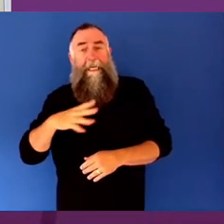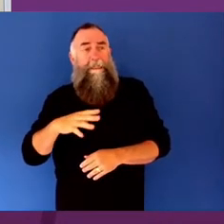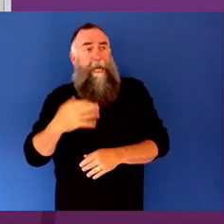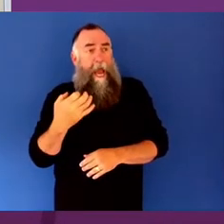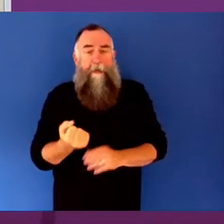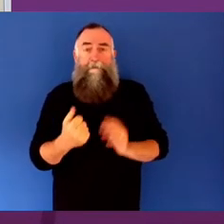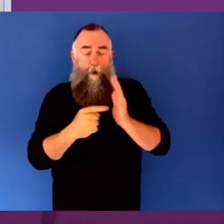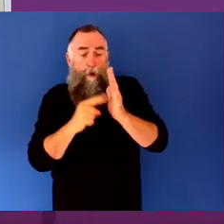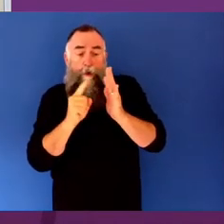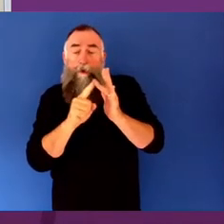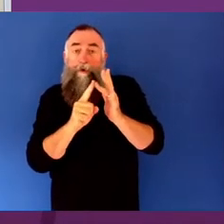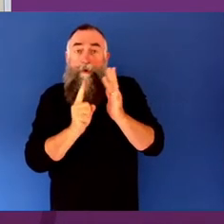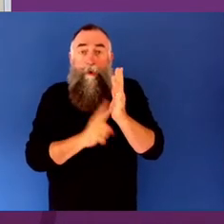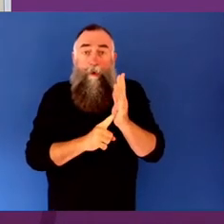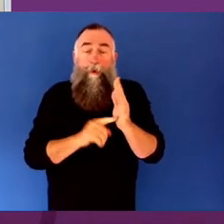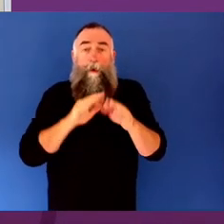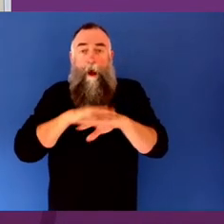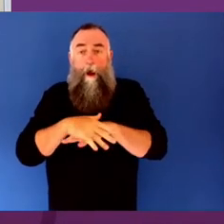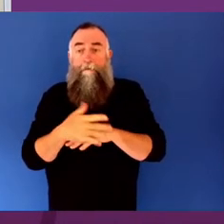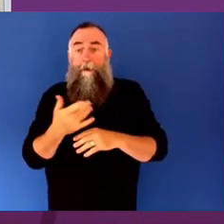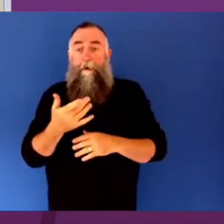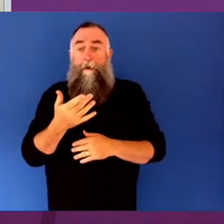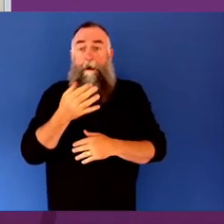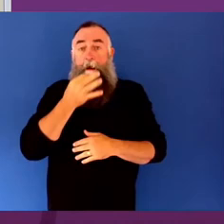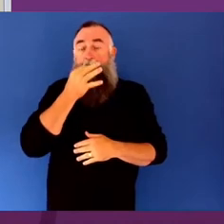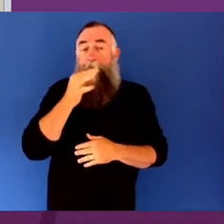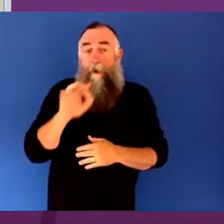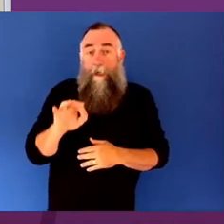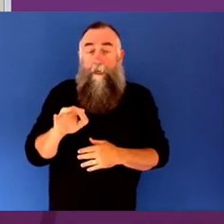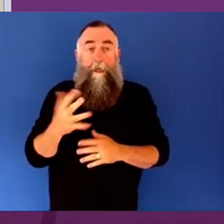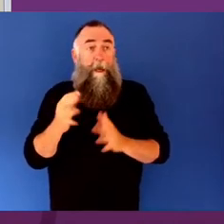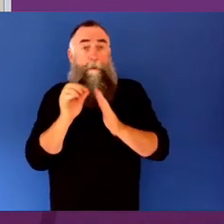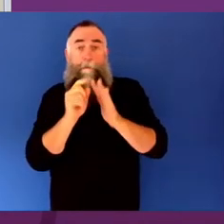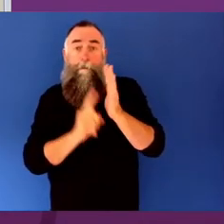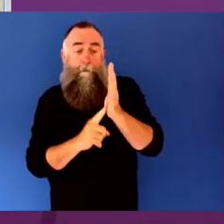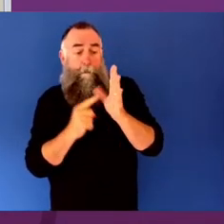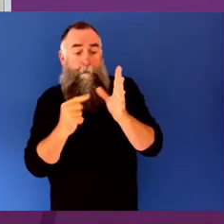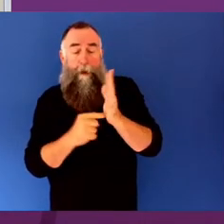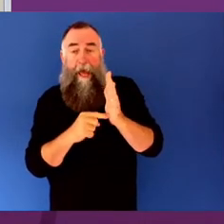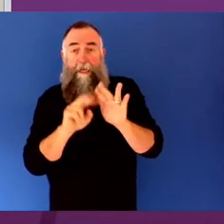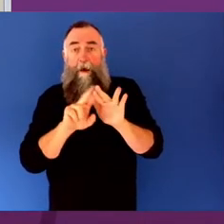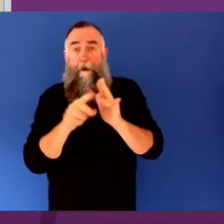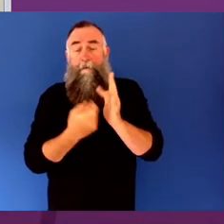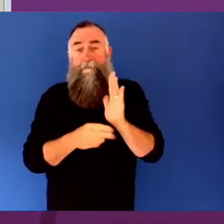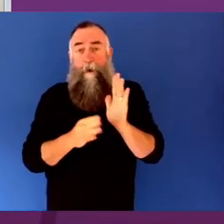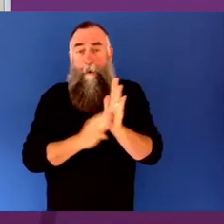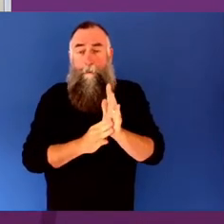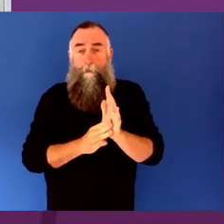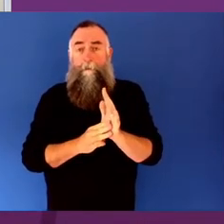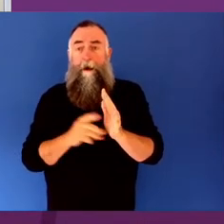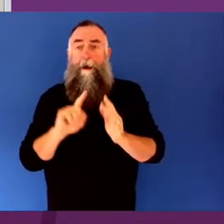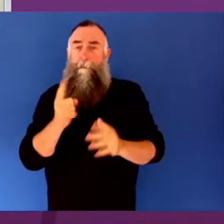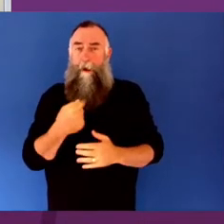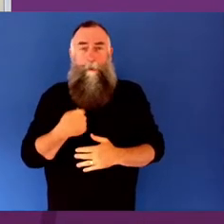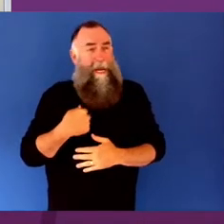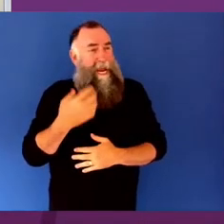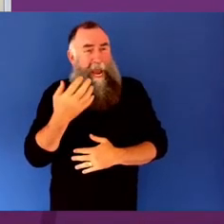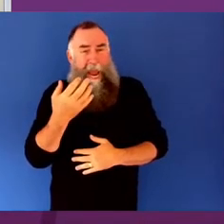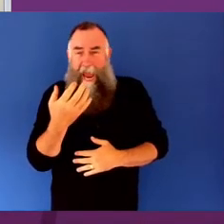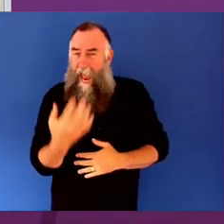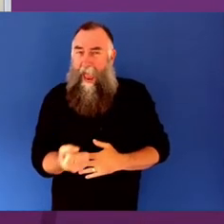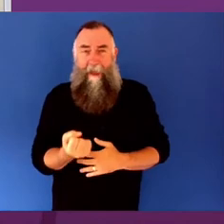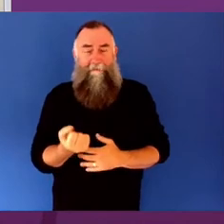here is around, you know, suggesting specific platforms. So I shan't. But, you know, there are free survey creation